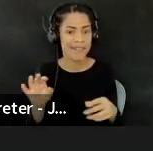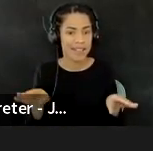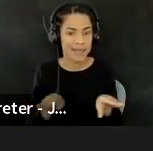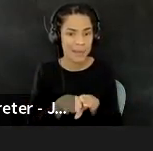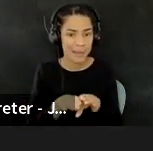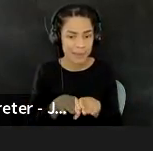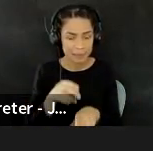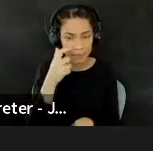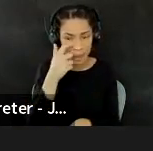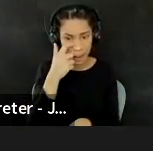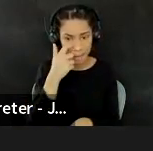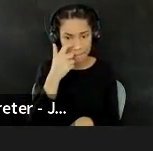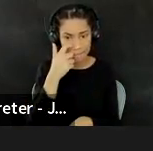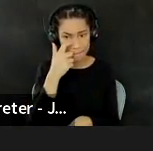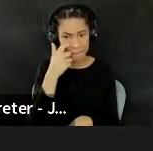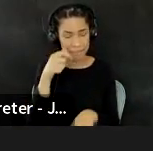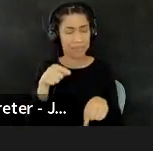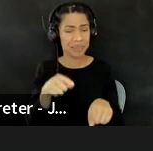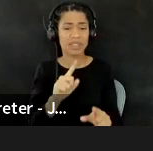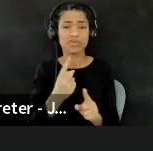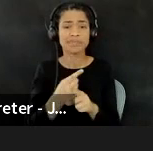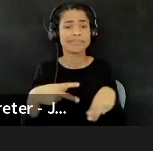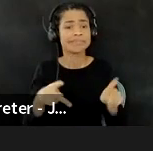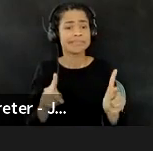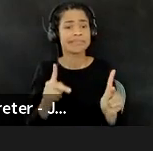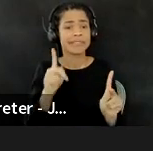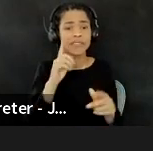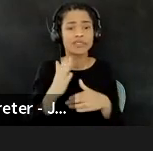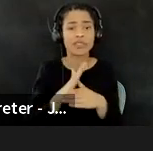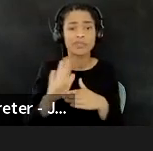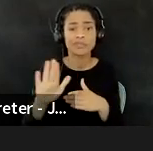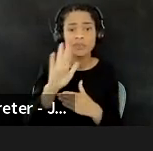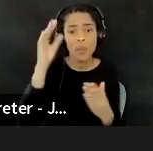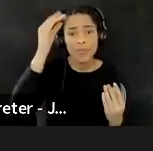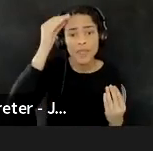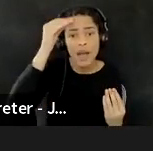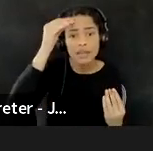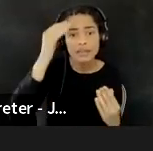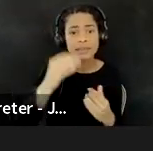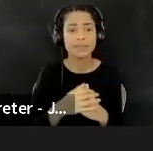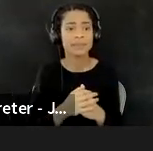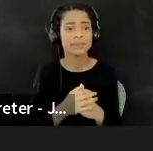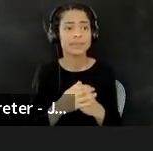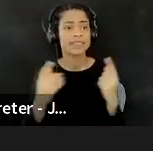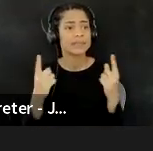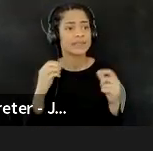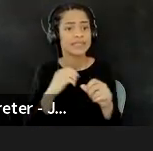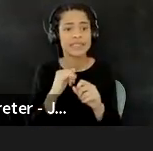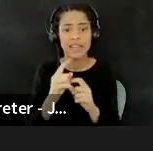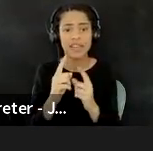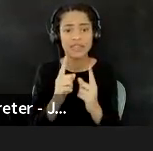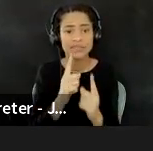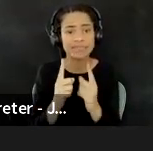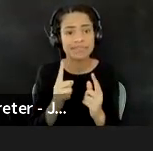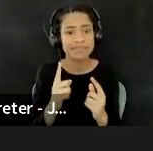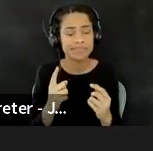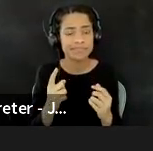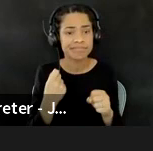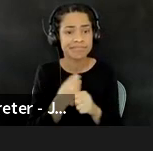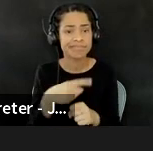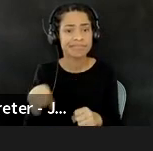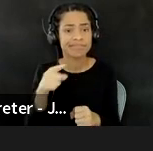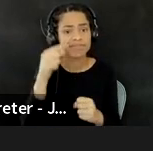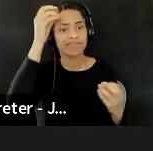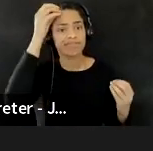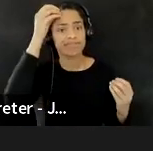this is really a chance to share a reflection or, um, something in the conversation that sparked for you, uh, just spending a couple minutes and